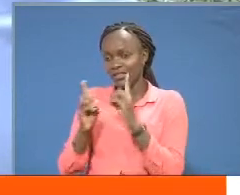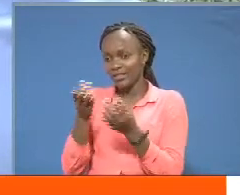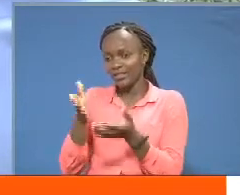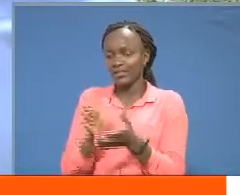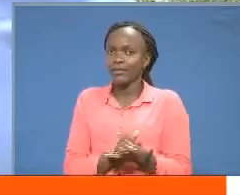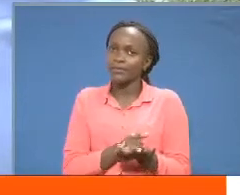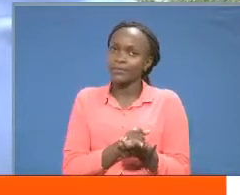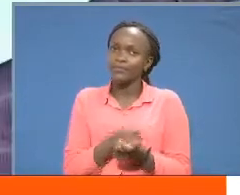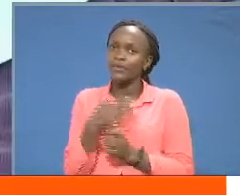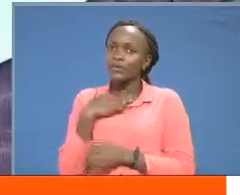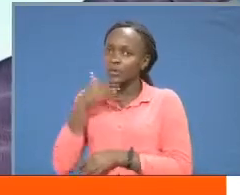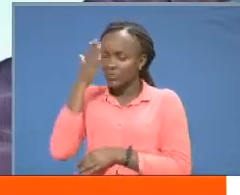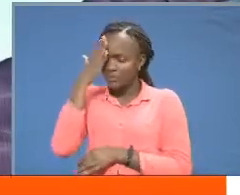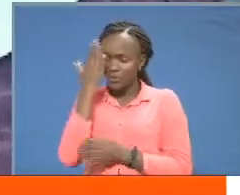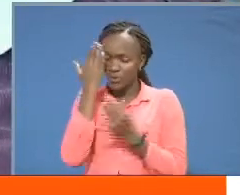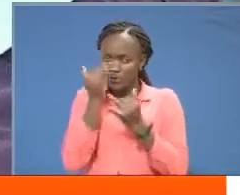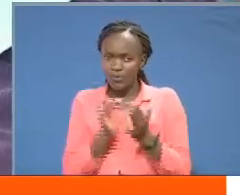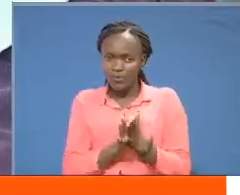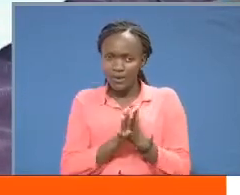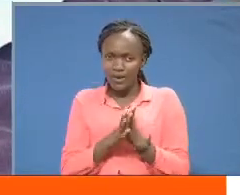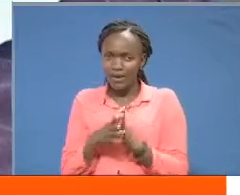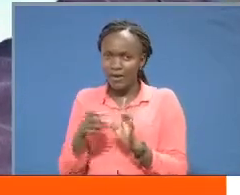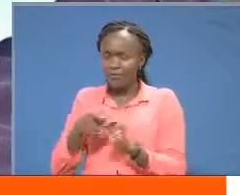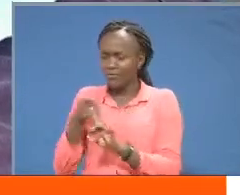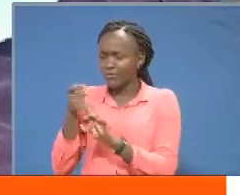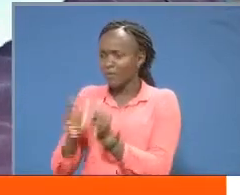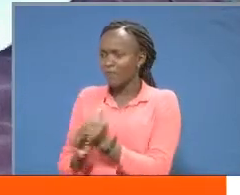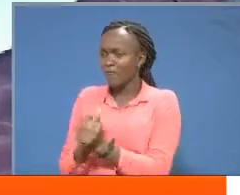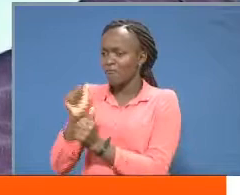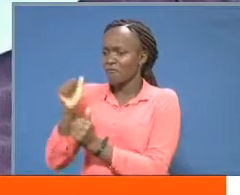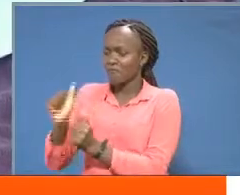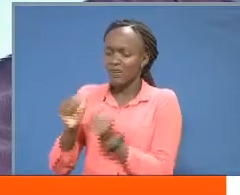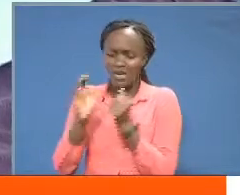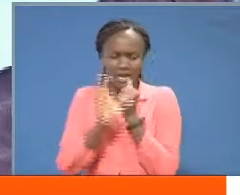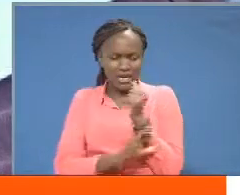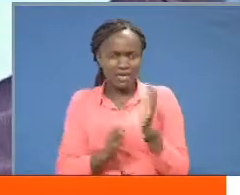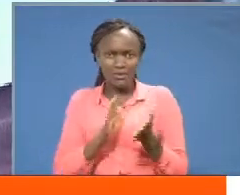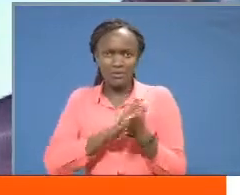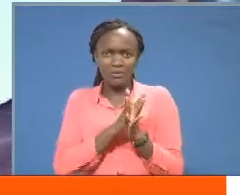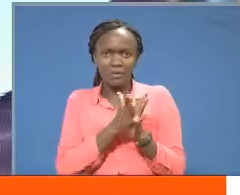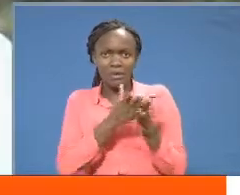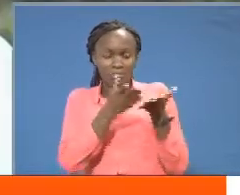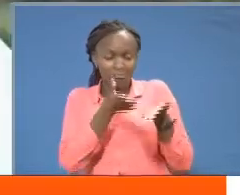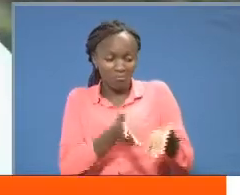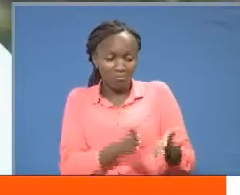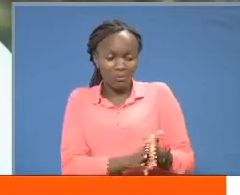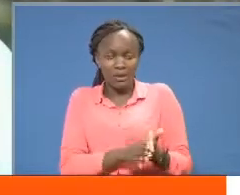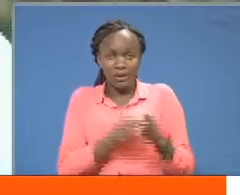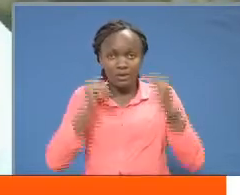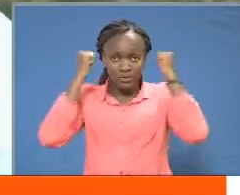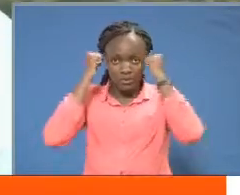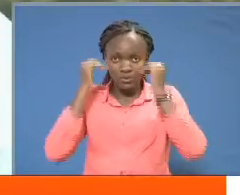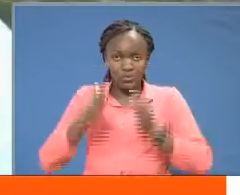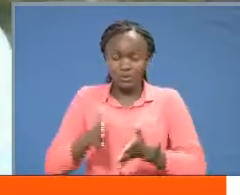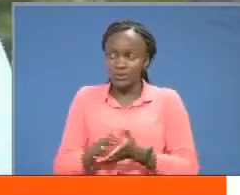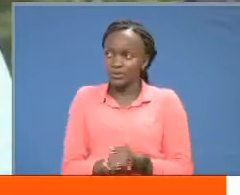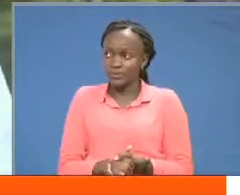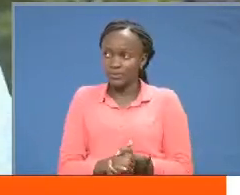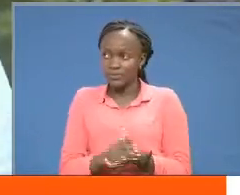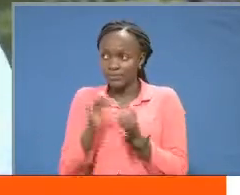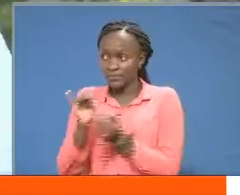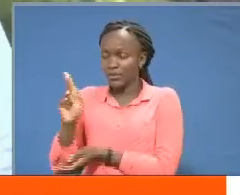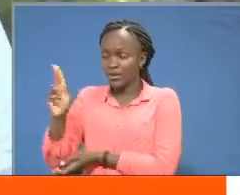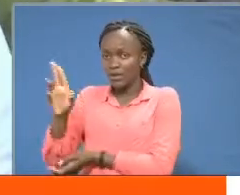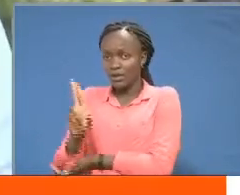curiosity to know why he traveled all the way to kenya to quench thirsty for education um kenyata university